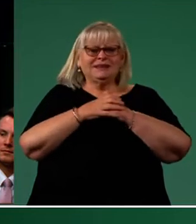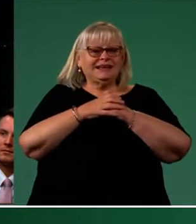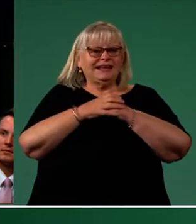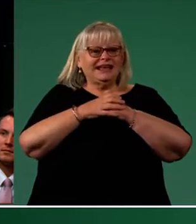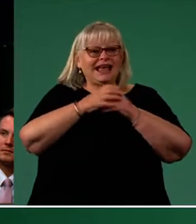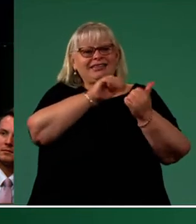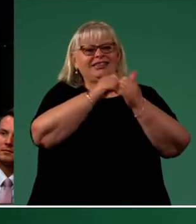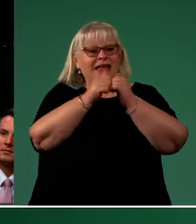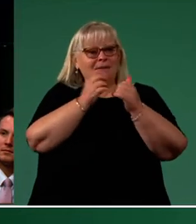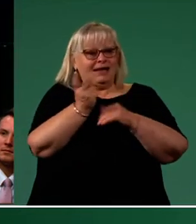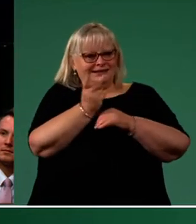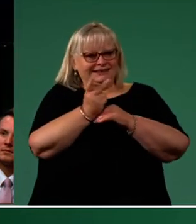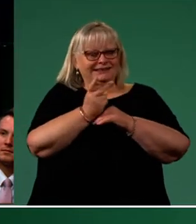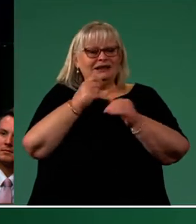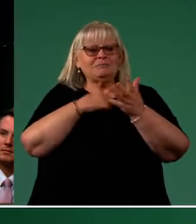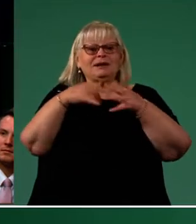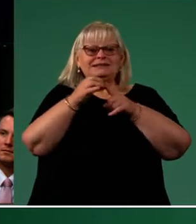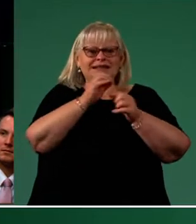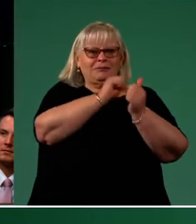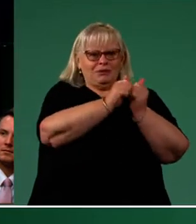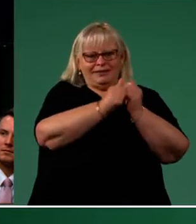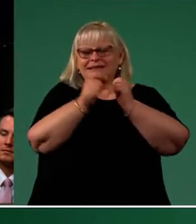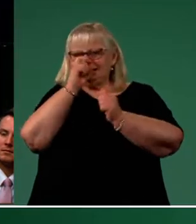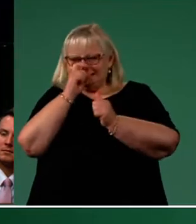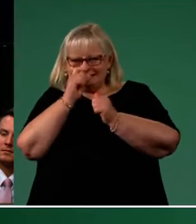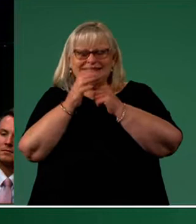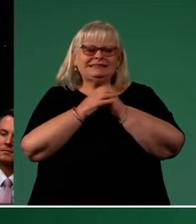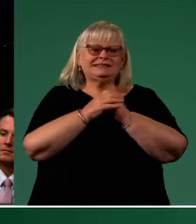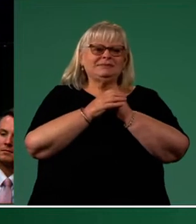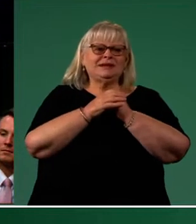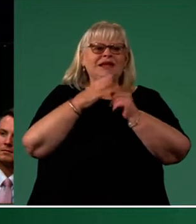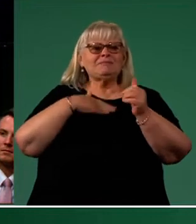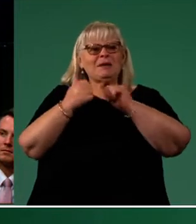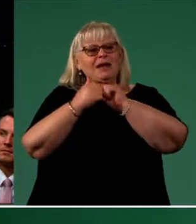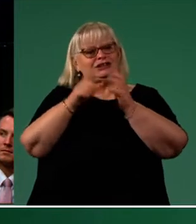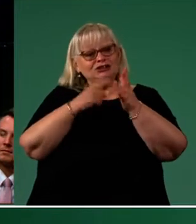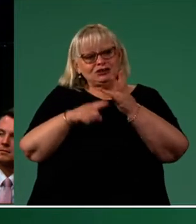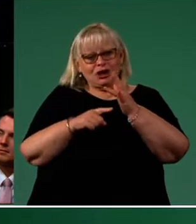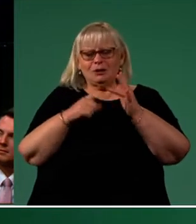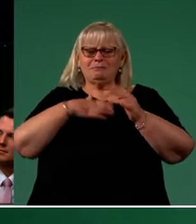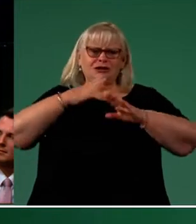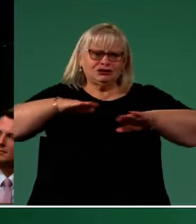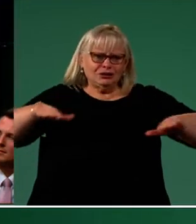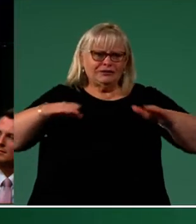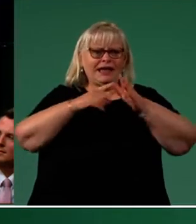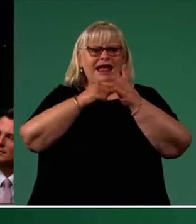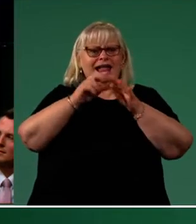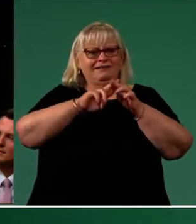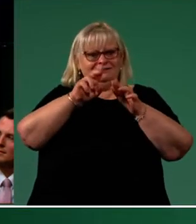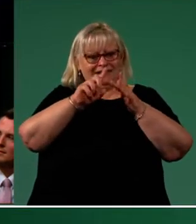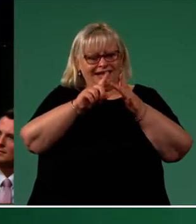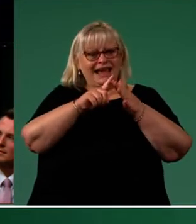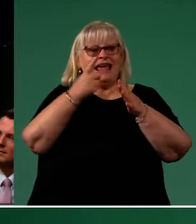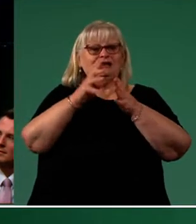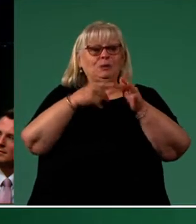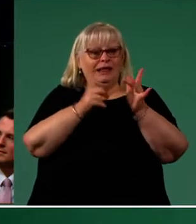partners Elsie and Alan, my step-siblings Julianne and Eric. To my partner Joe and her wonderful kids Alfie and Will, thank you